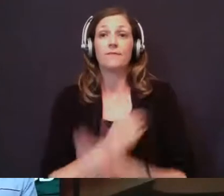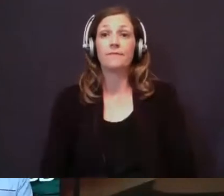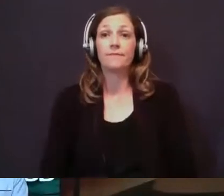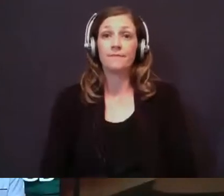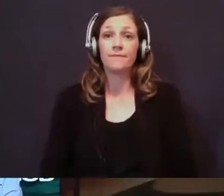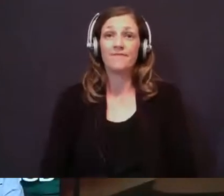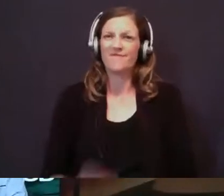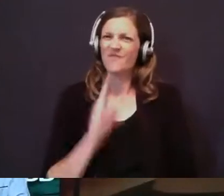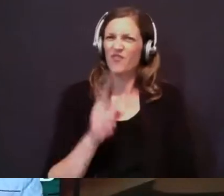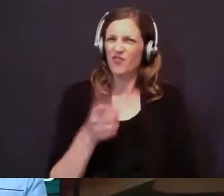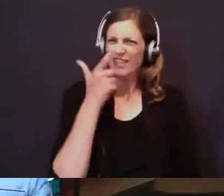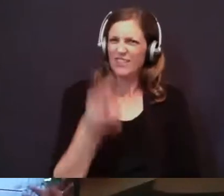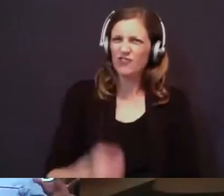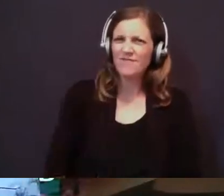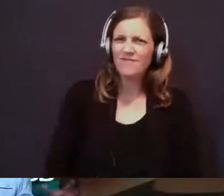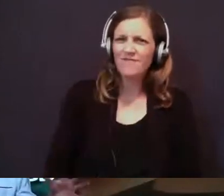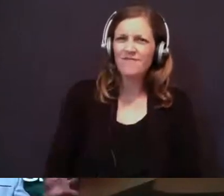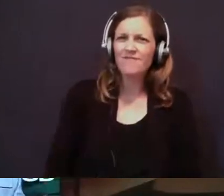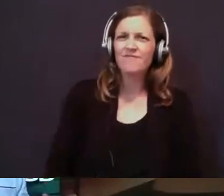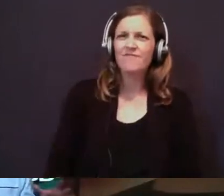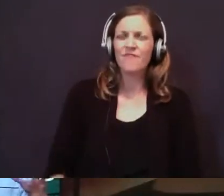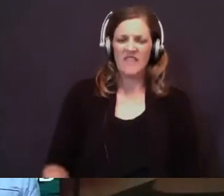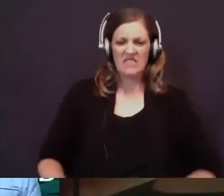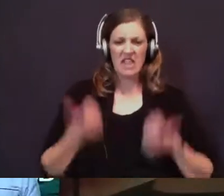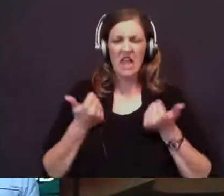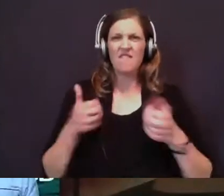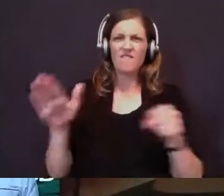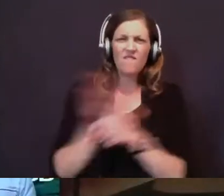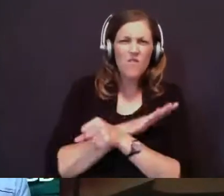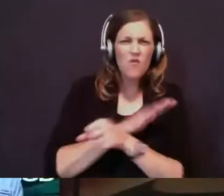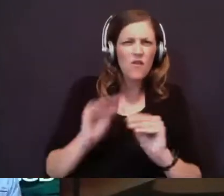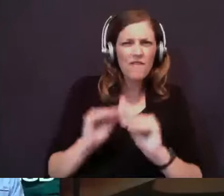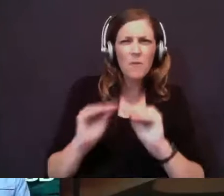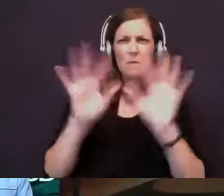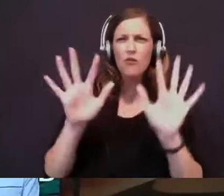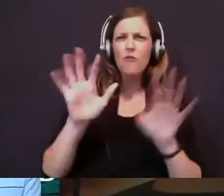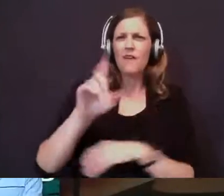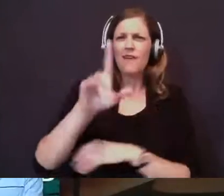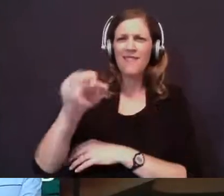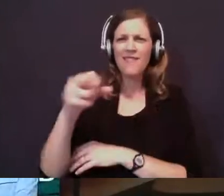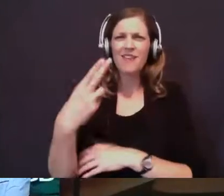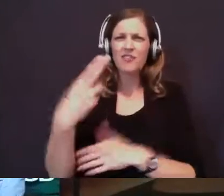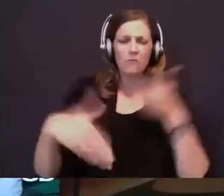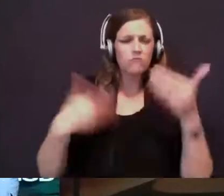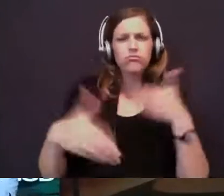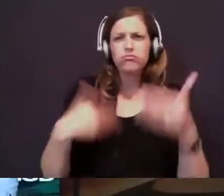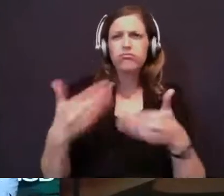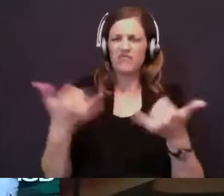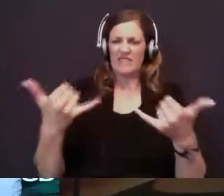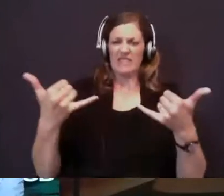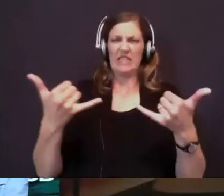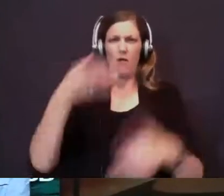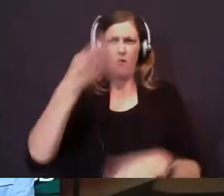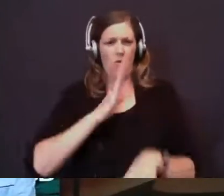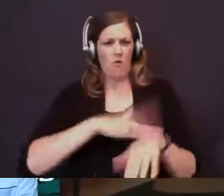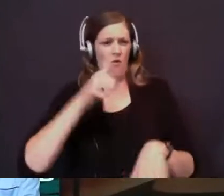That's really interesting. In this life full of miracles that Elijah led, now God calls Elijah